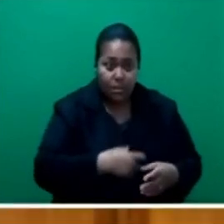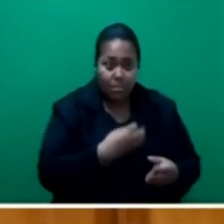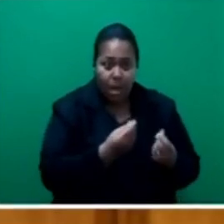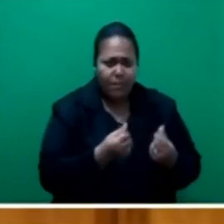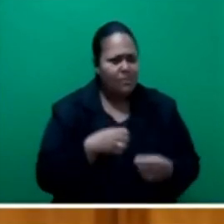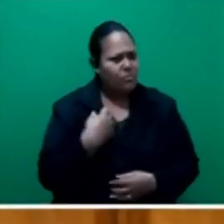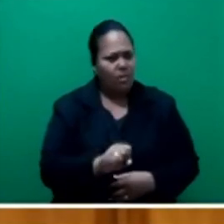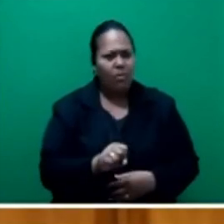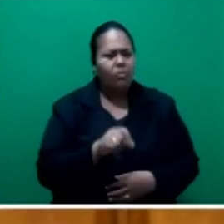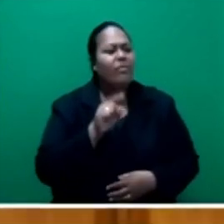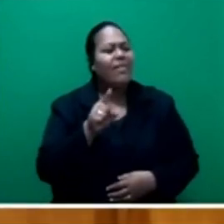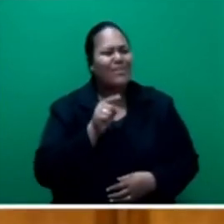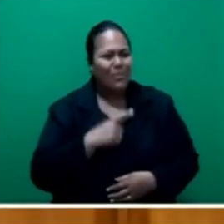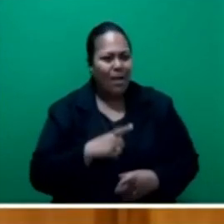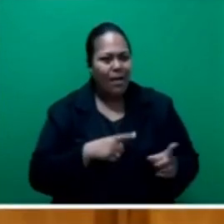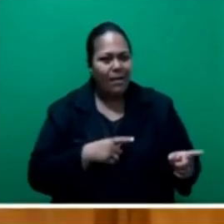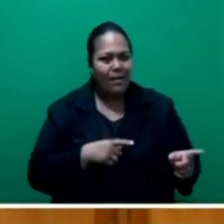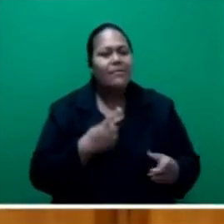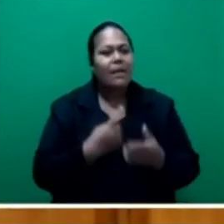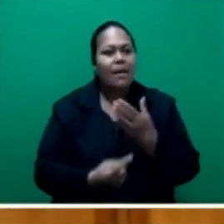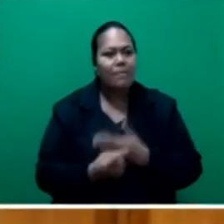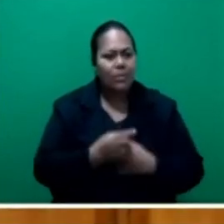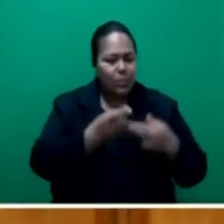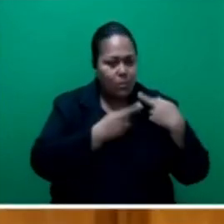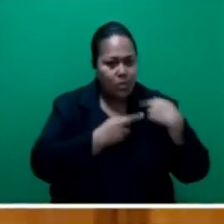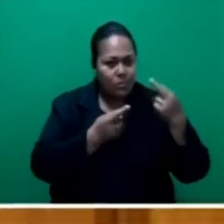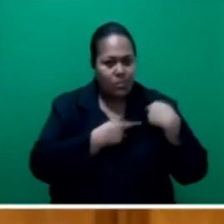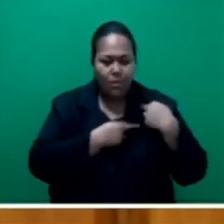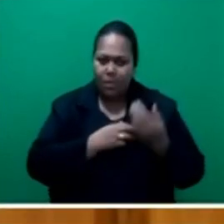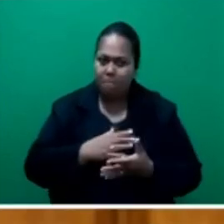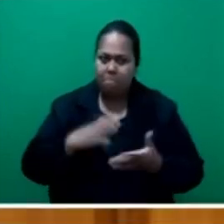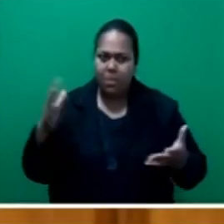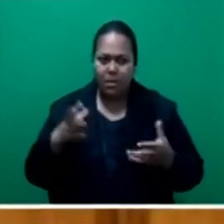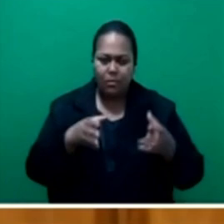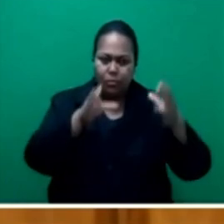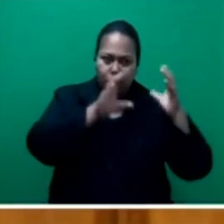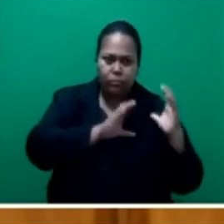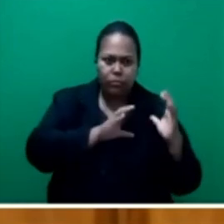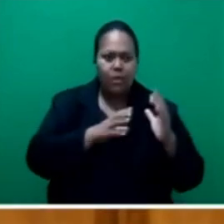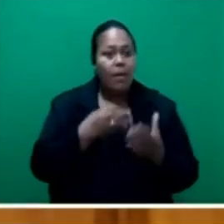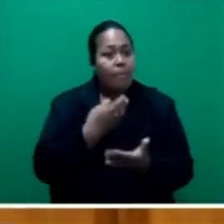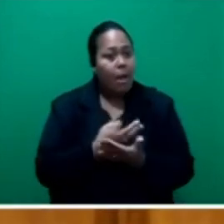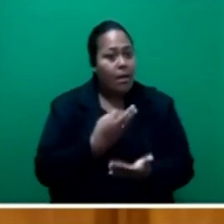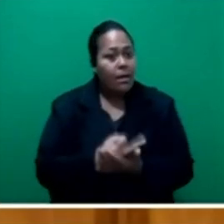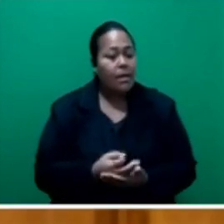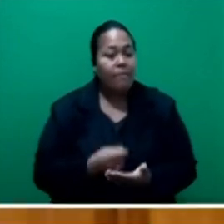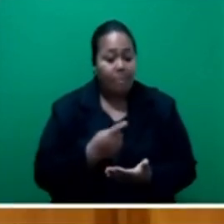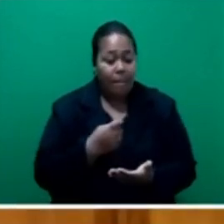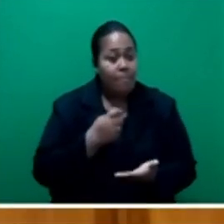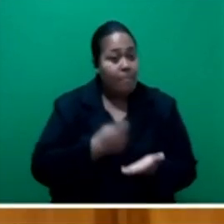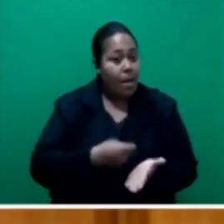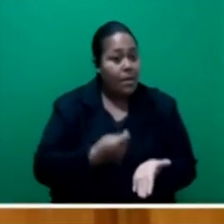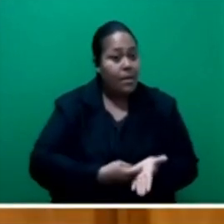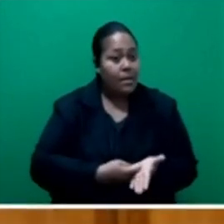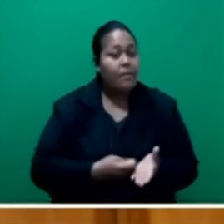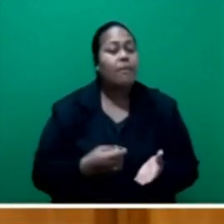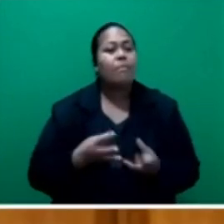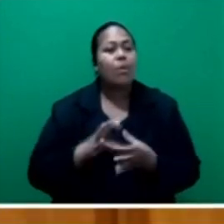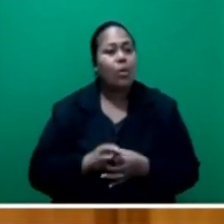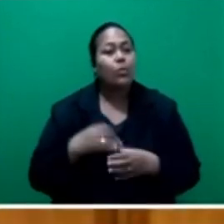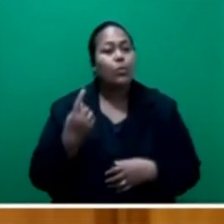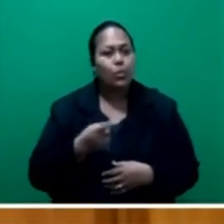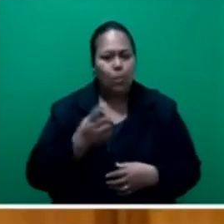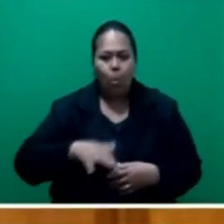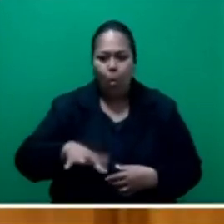Therefore, the responsibility is greater in that the funds belong to the taxpayers of Fiji, which includes all of the housewives in